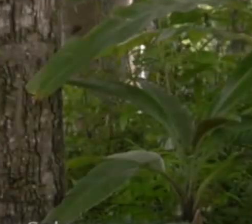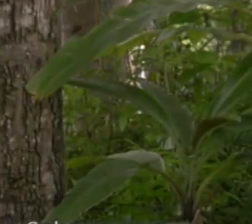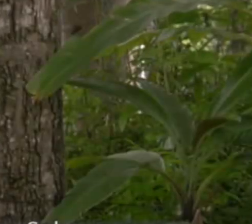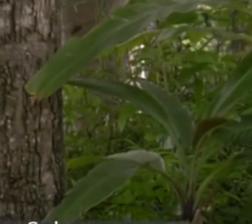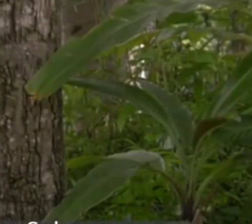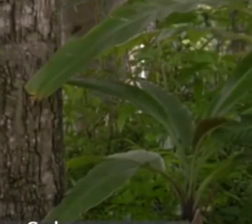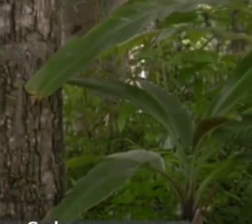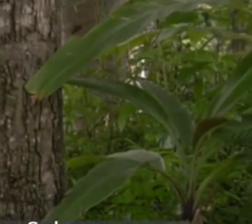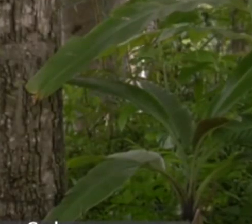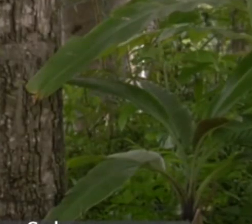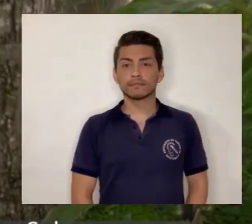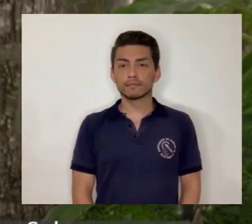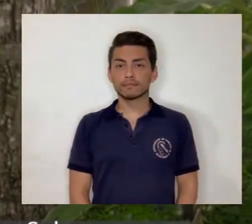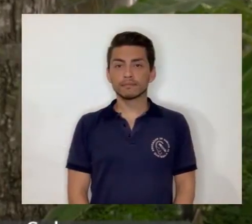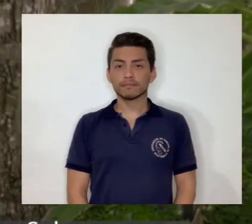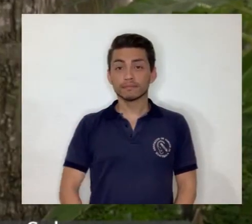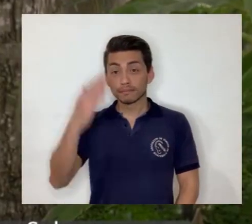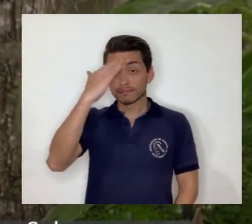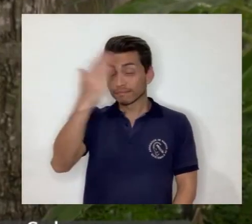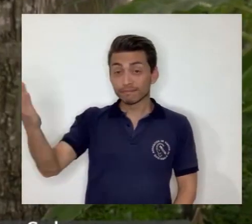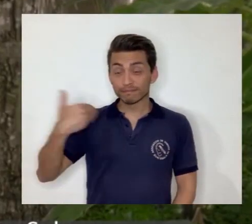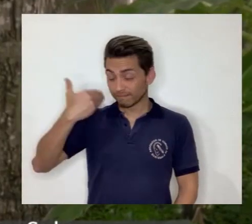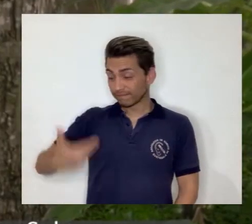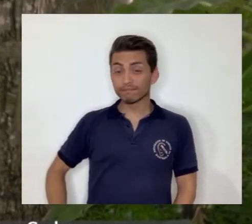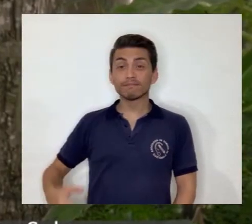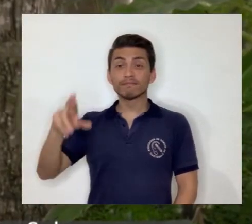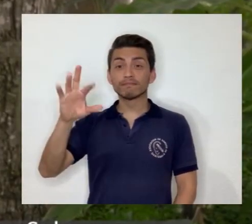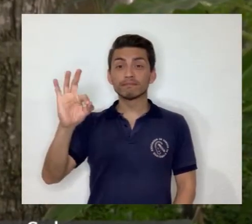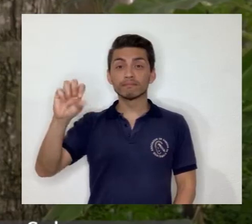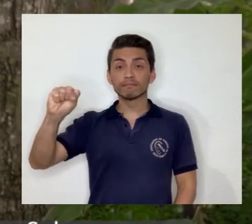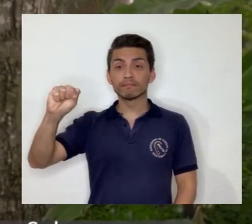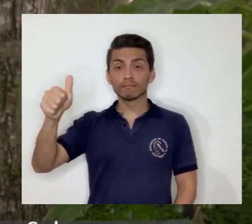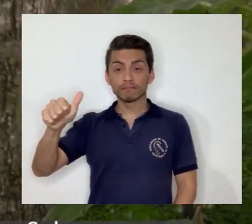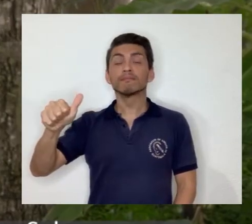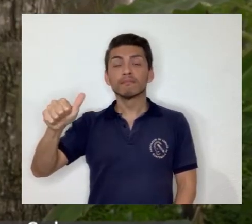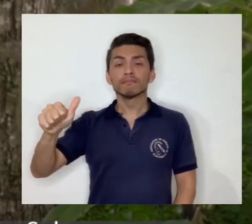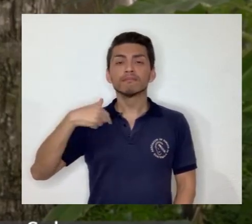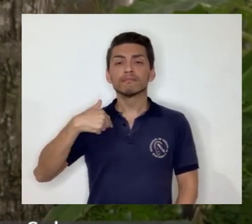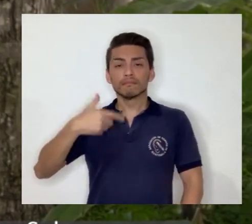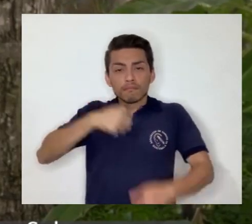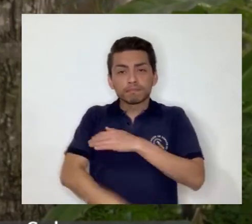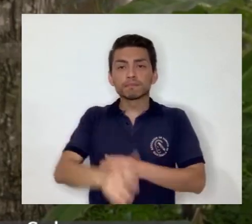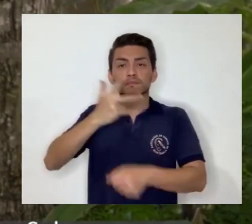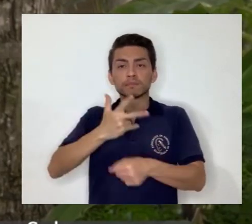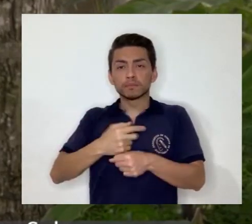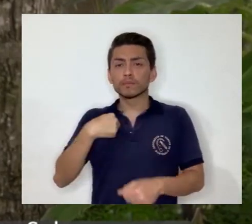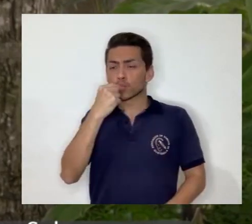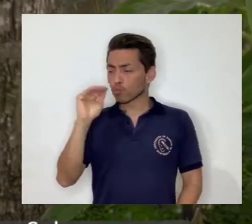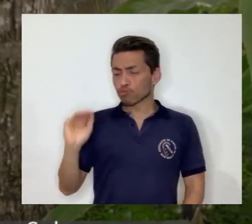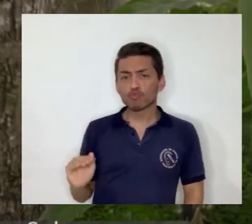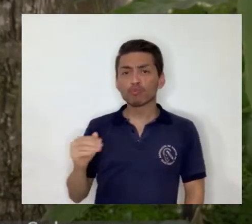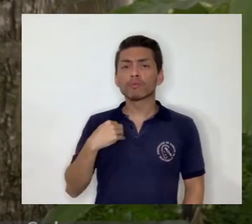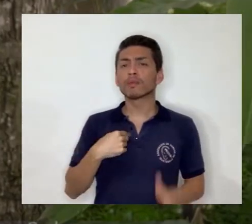Greetings to all of you. My name is Rosa Idalia Aldana Salguero. I am a Guatemalan small woman and